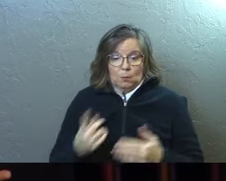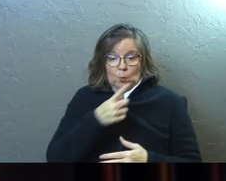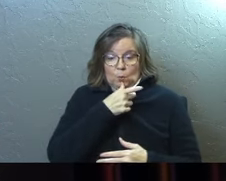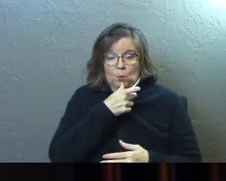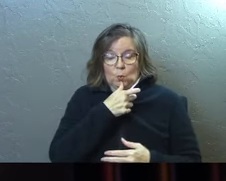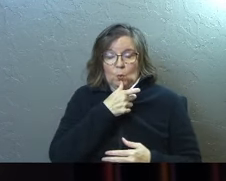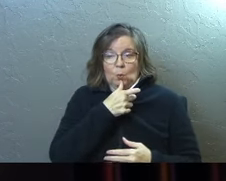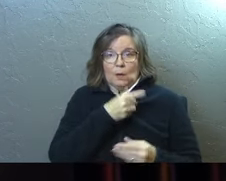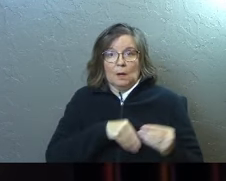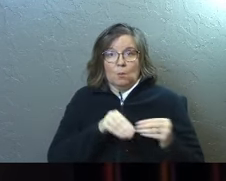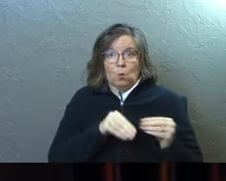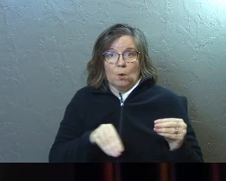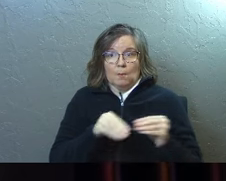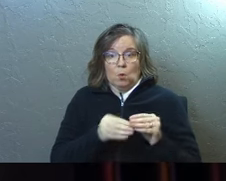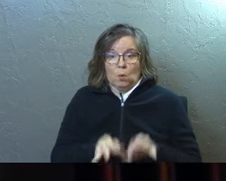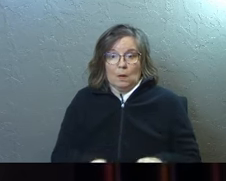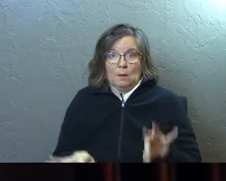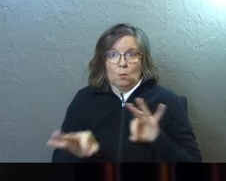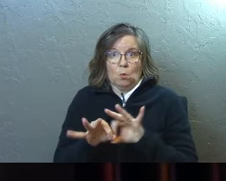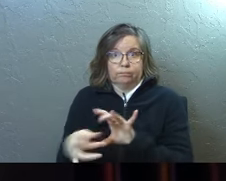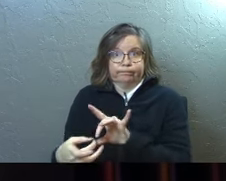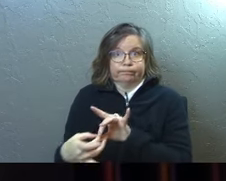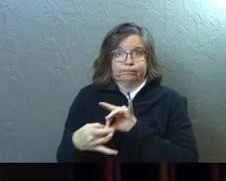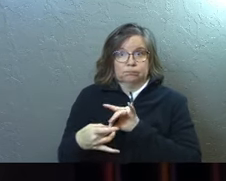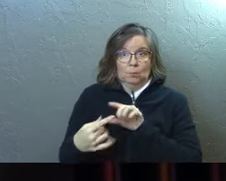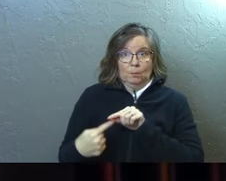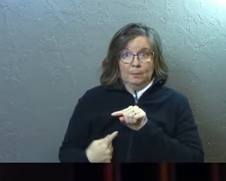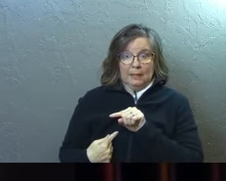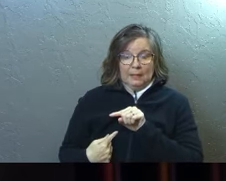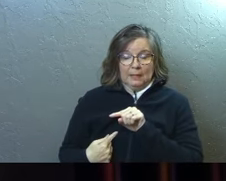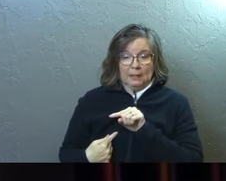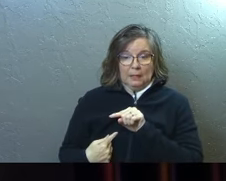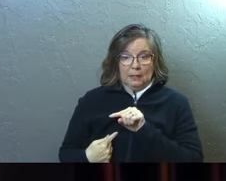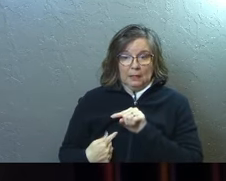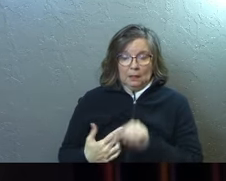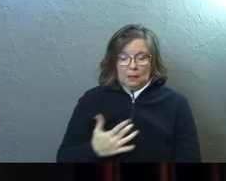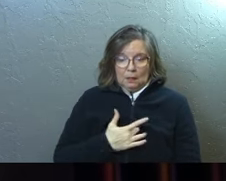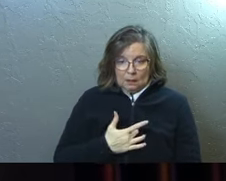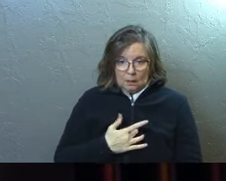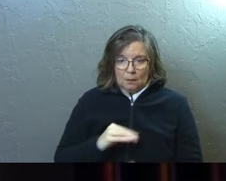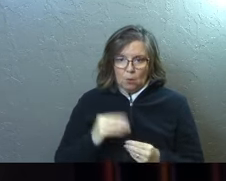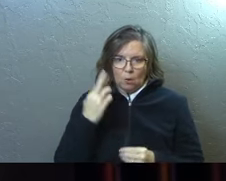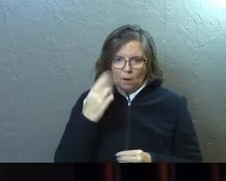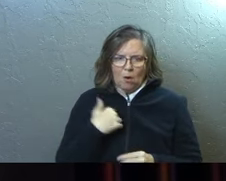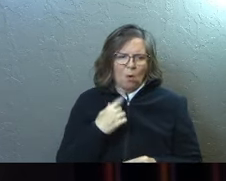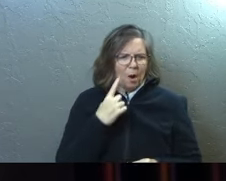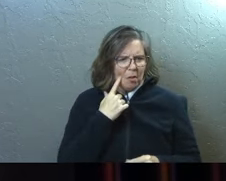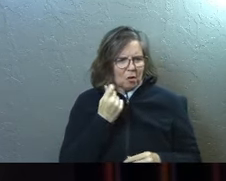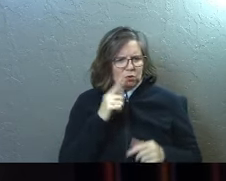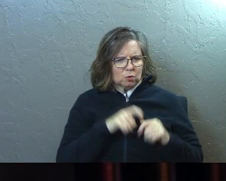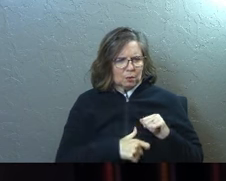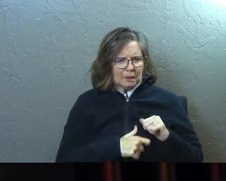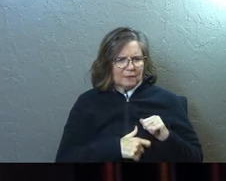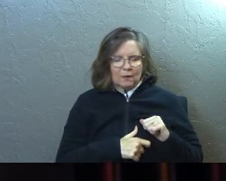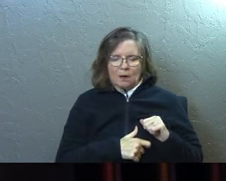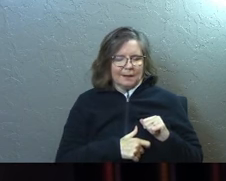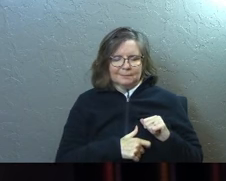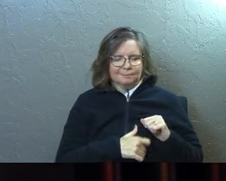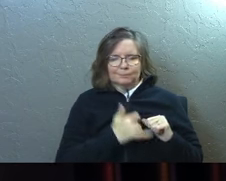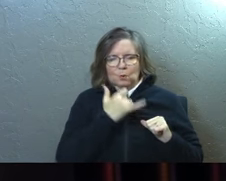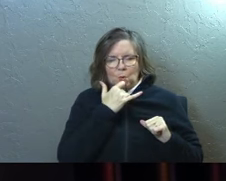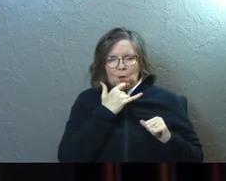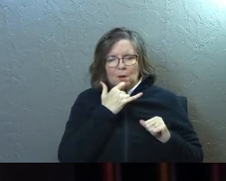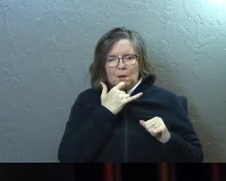who was more and more important to me, the more I realized, oh, I thought I understood grief and now I understand it more.